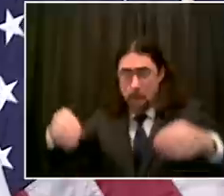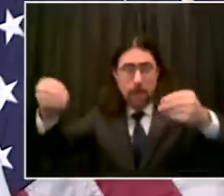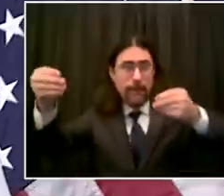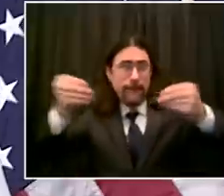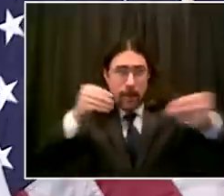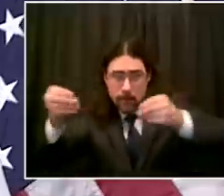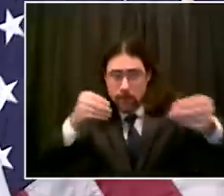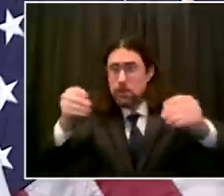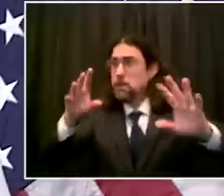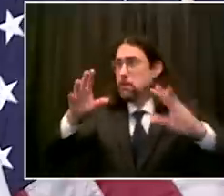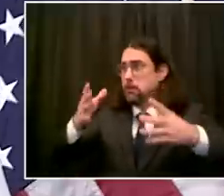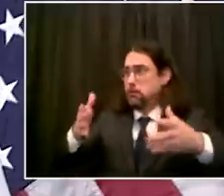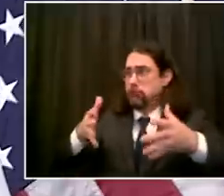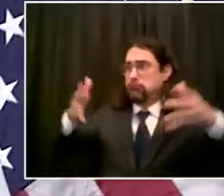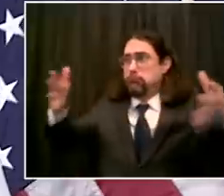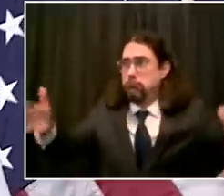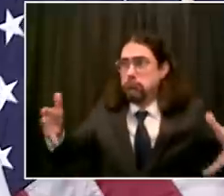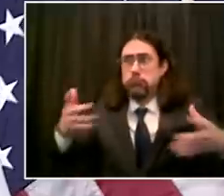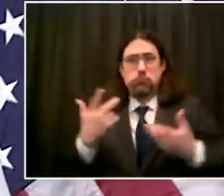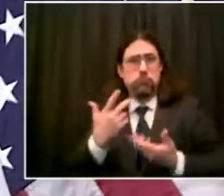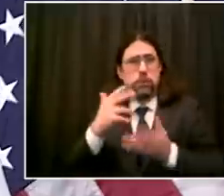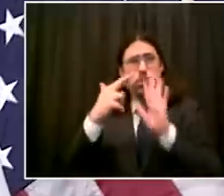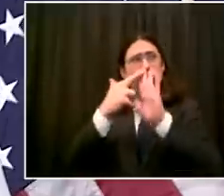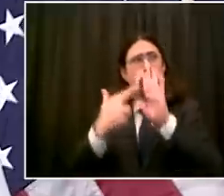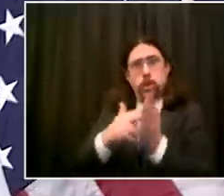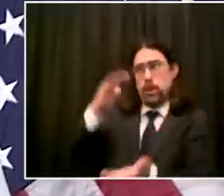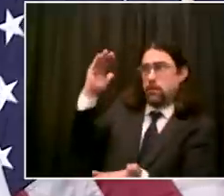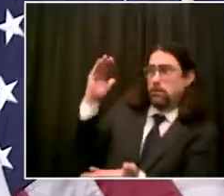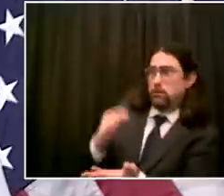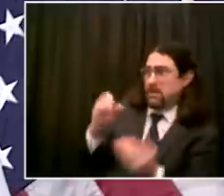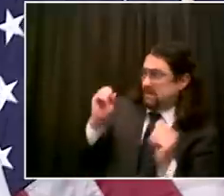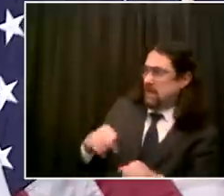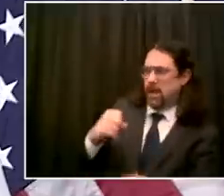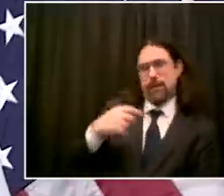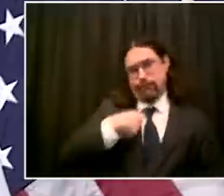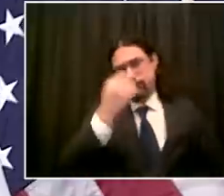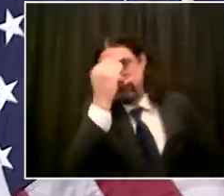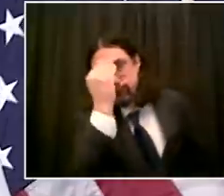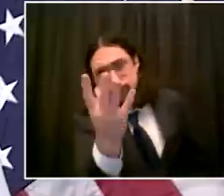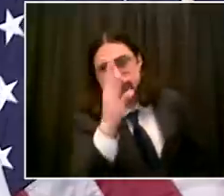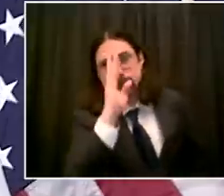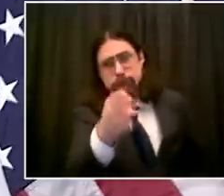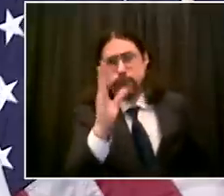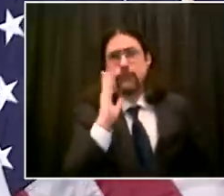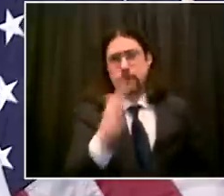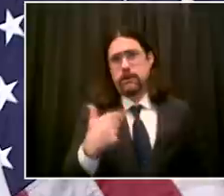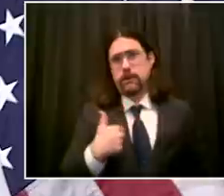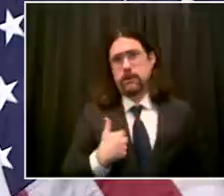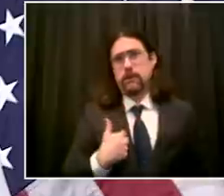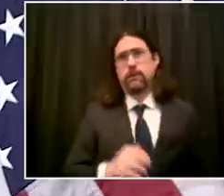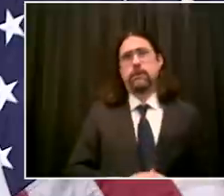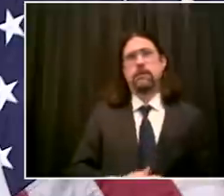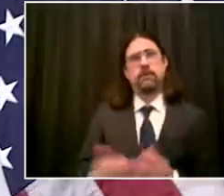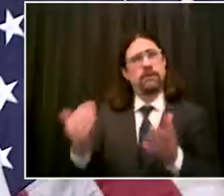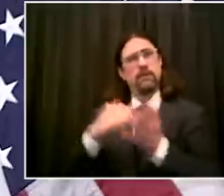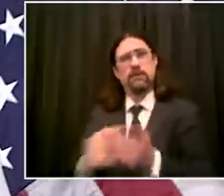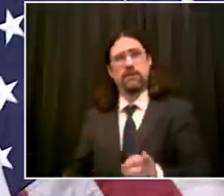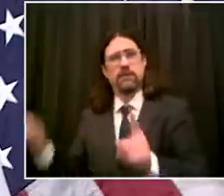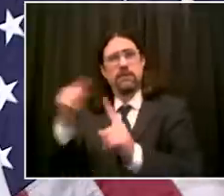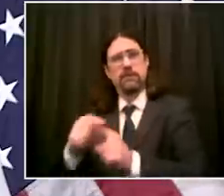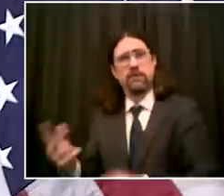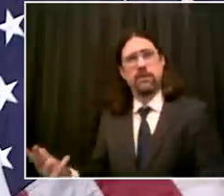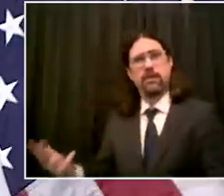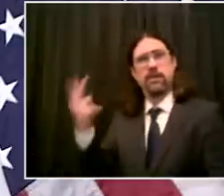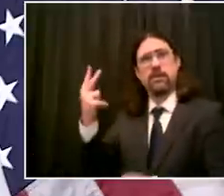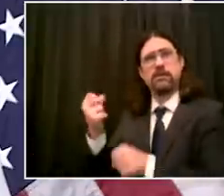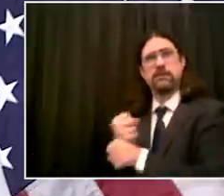work and avoid that boomerang uh the last thing in the world we want is hey take off some restrictions and